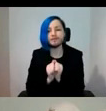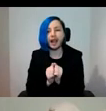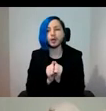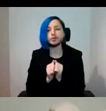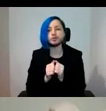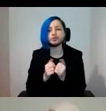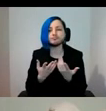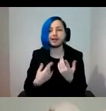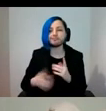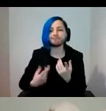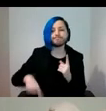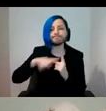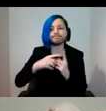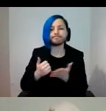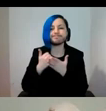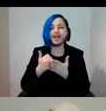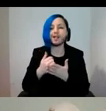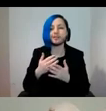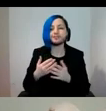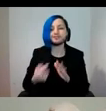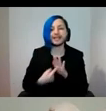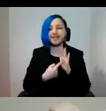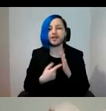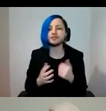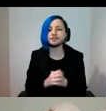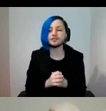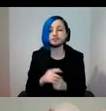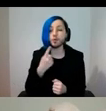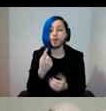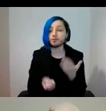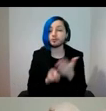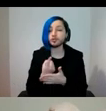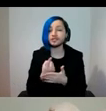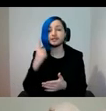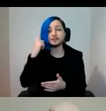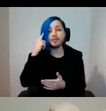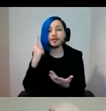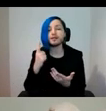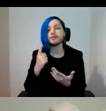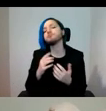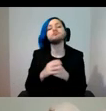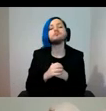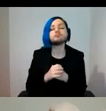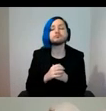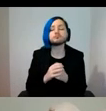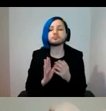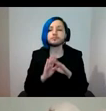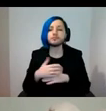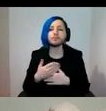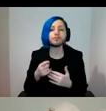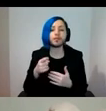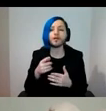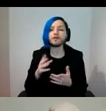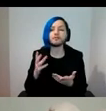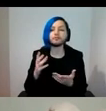significance? One such opportunity is to think of planting finds, as was suggested by Jill Sterrett, the time